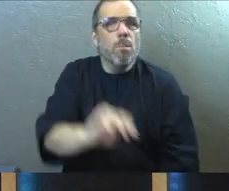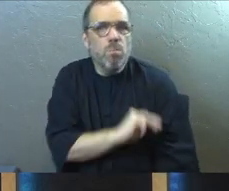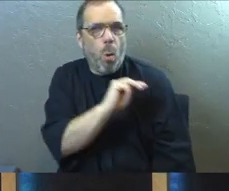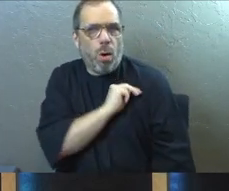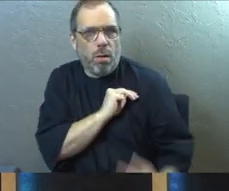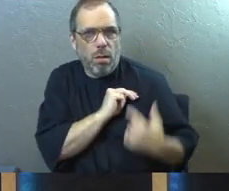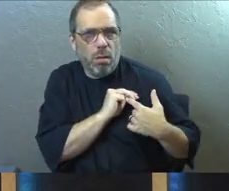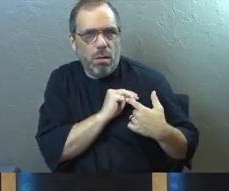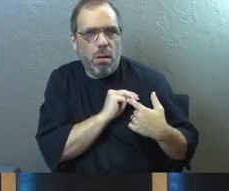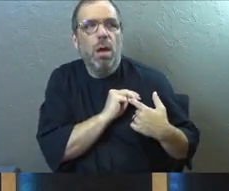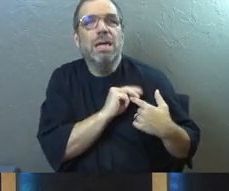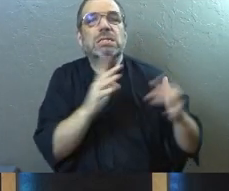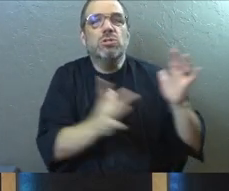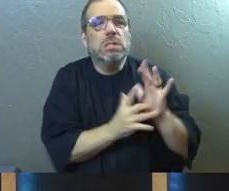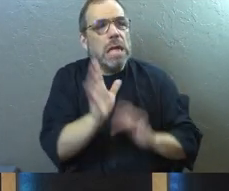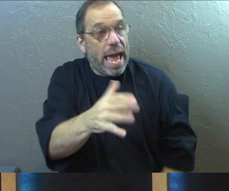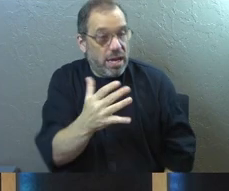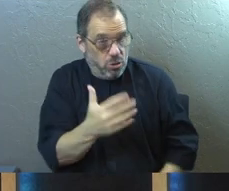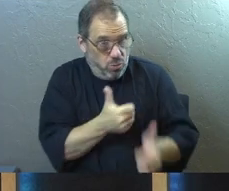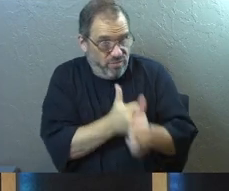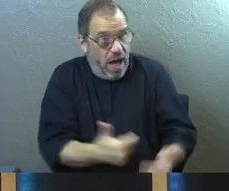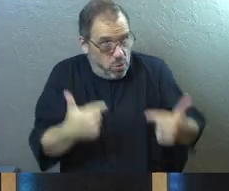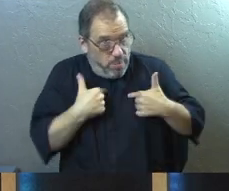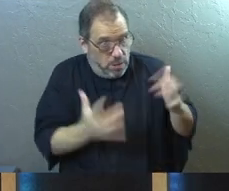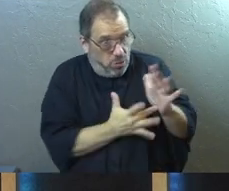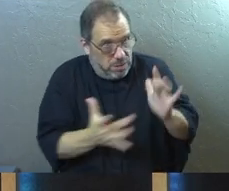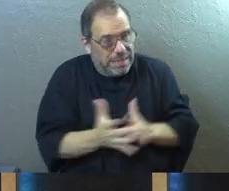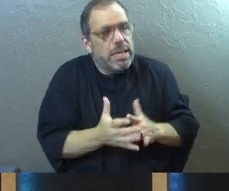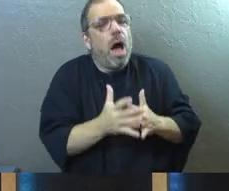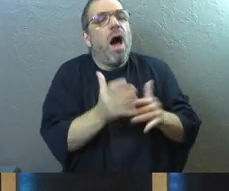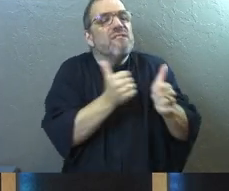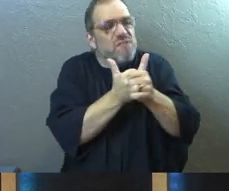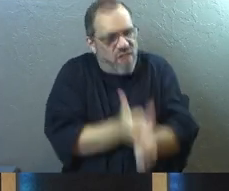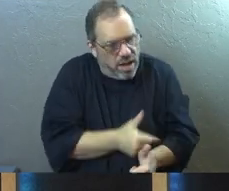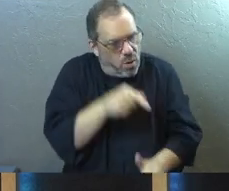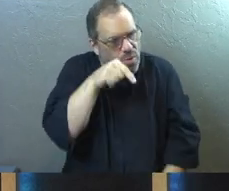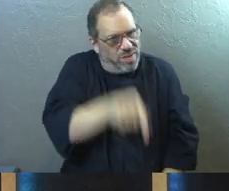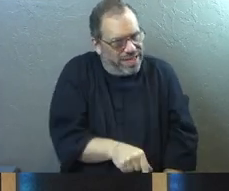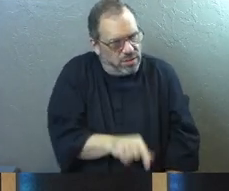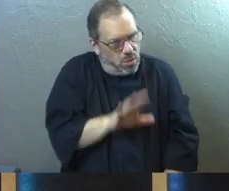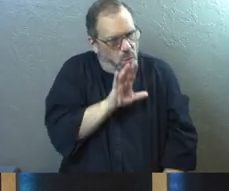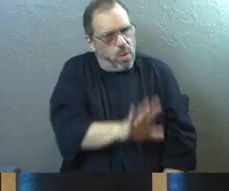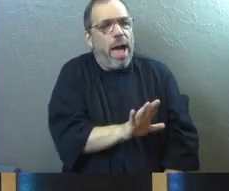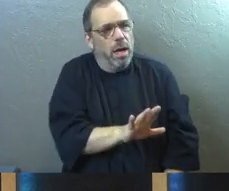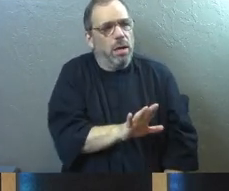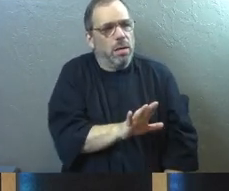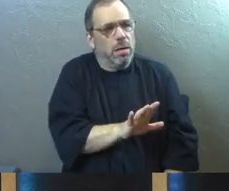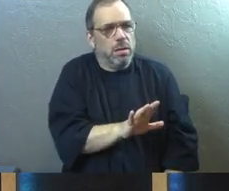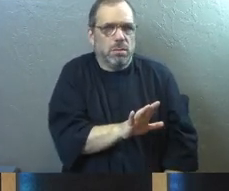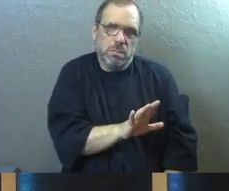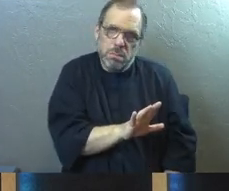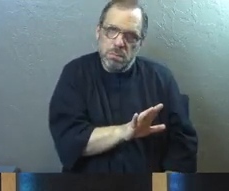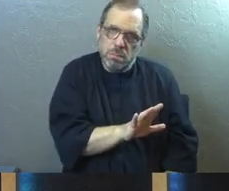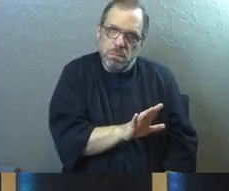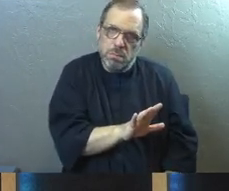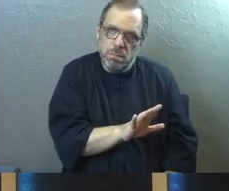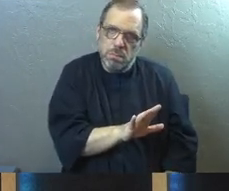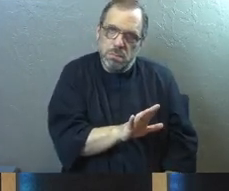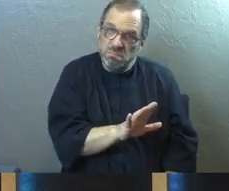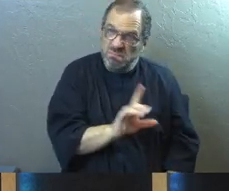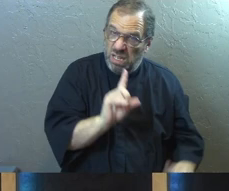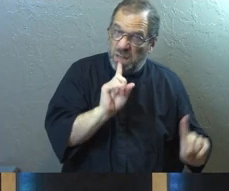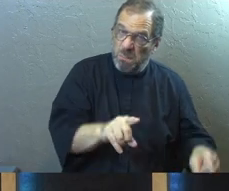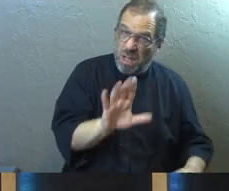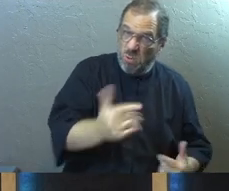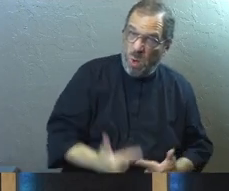This is the Savior saying, if you're a Christ follower, I want you to walk in this way. Now that should have some command over our